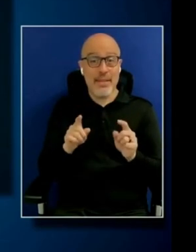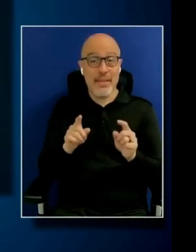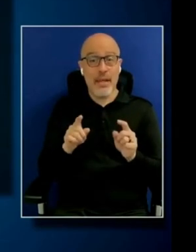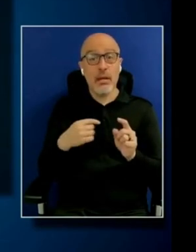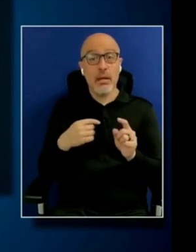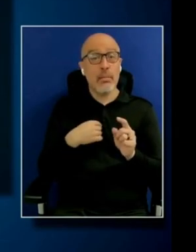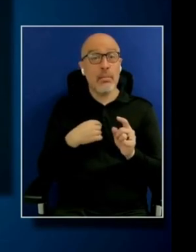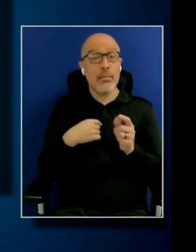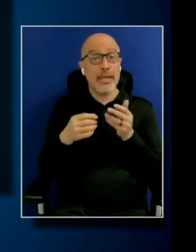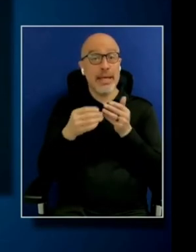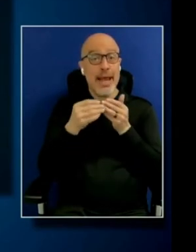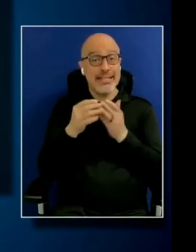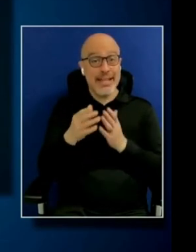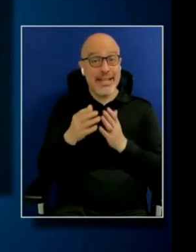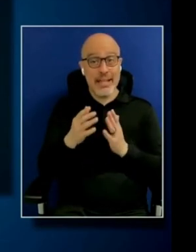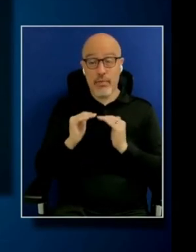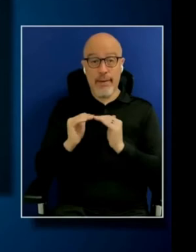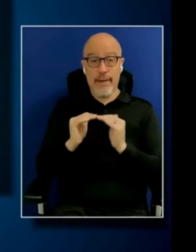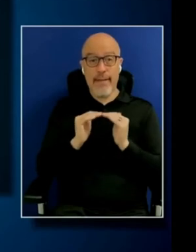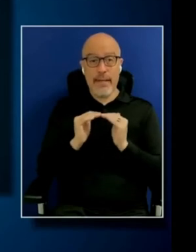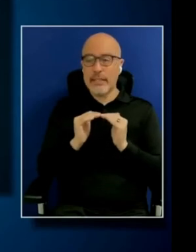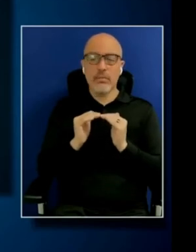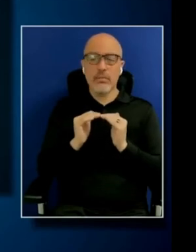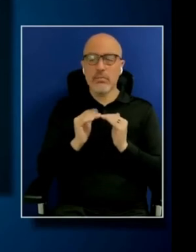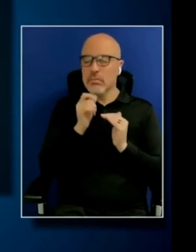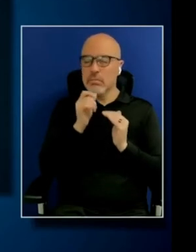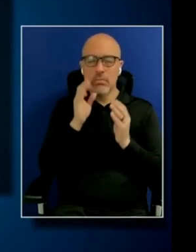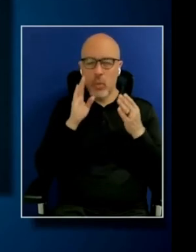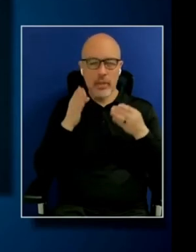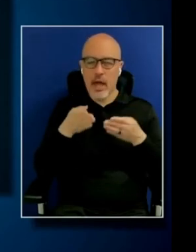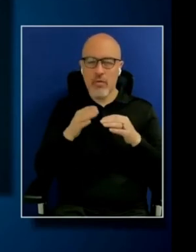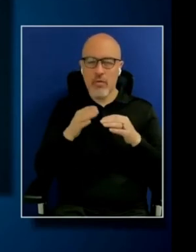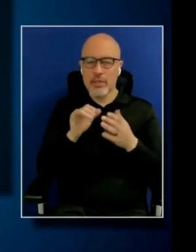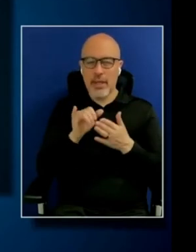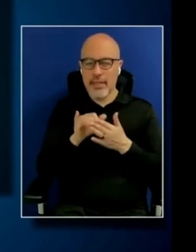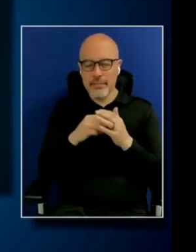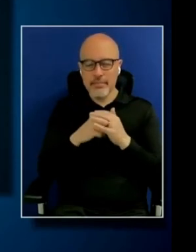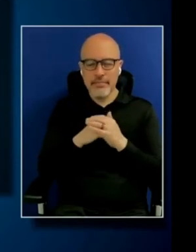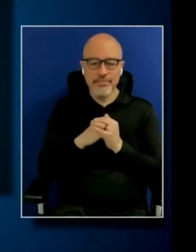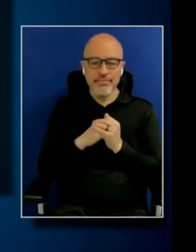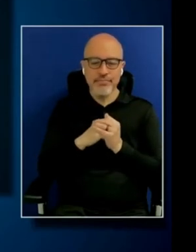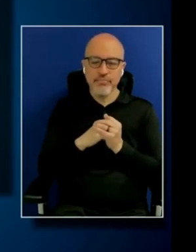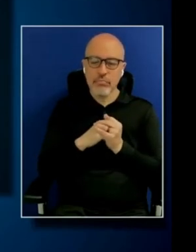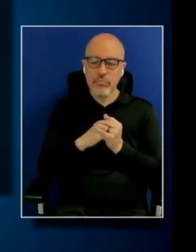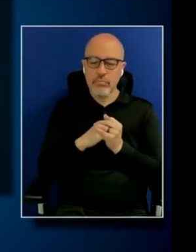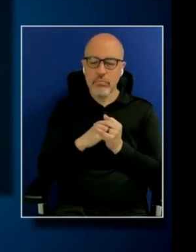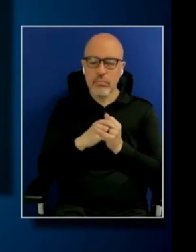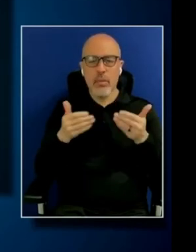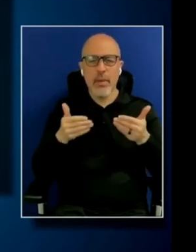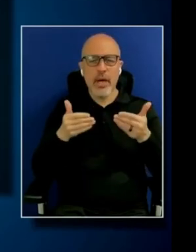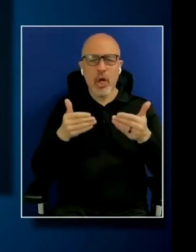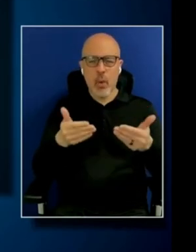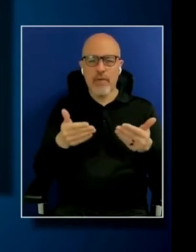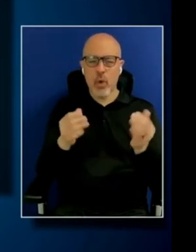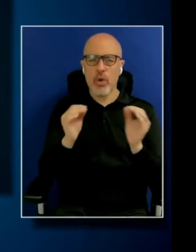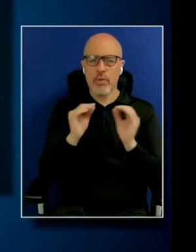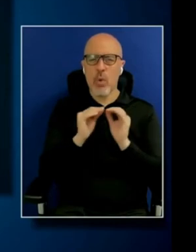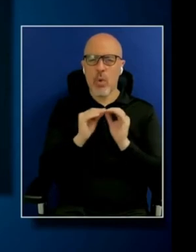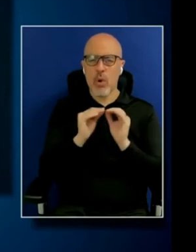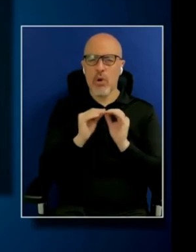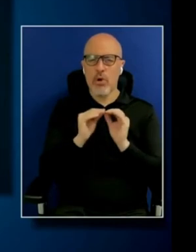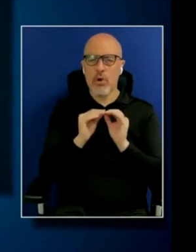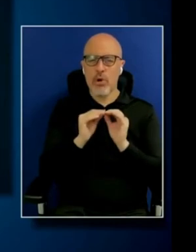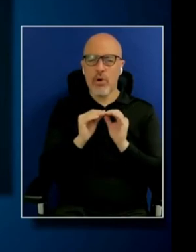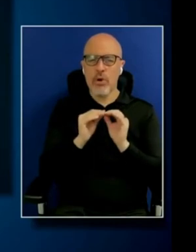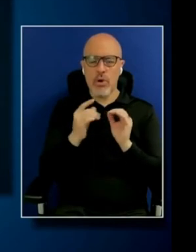leader and me, as my colleagues, would not have focused on. And going forward, I certainly will be more so. I know that we will